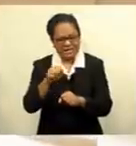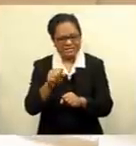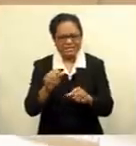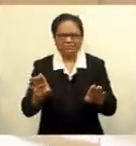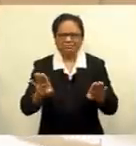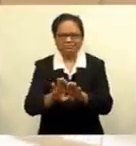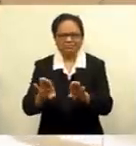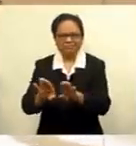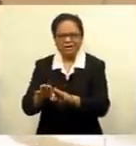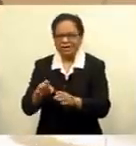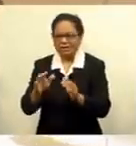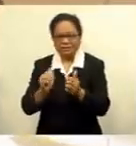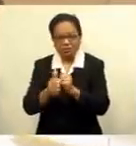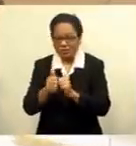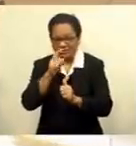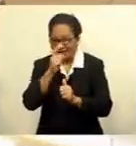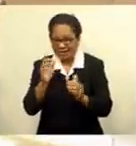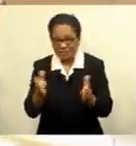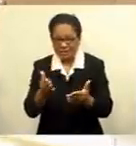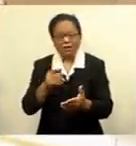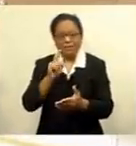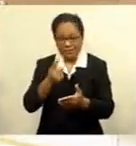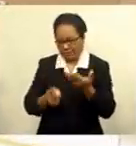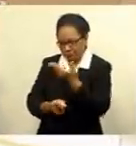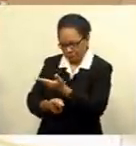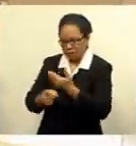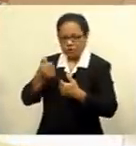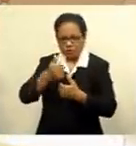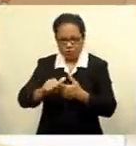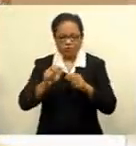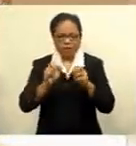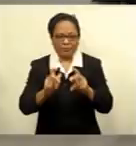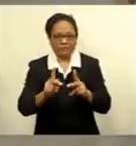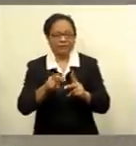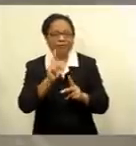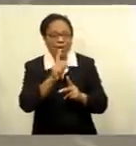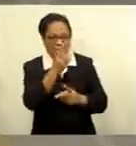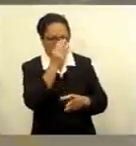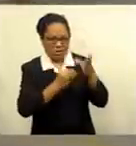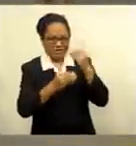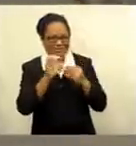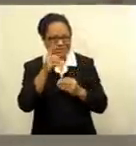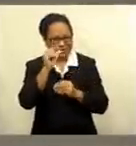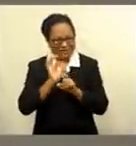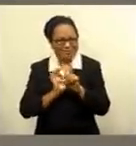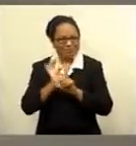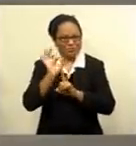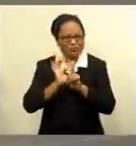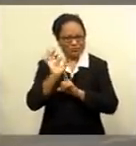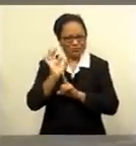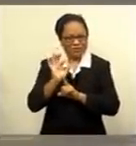it has not stopped them from learning and becoming better at their role. We talked about